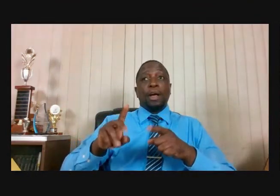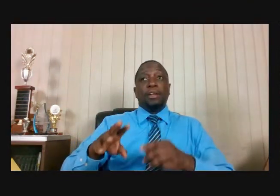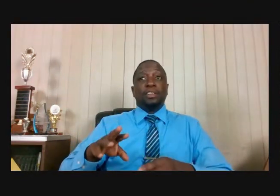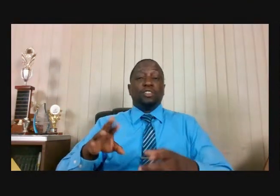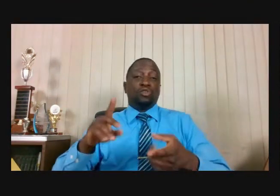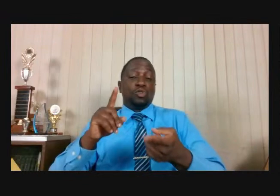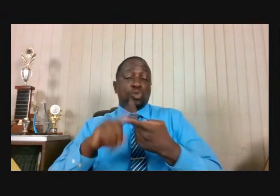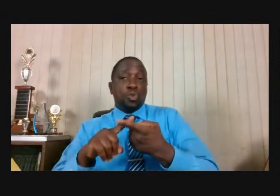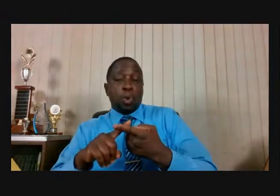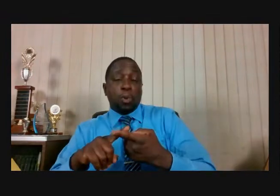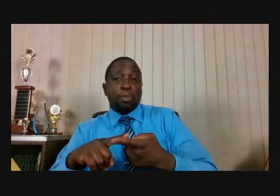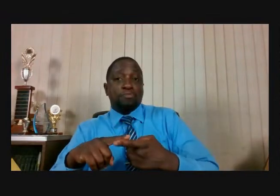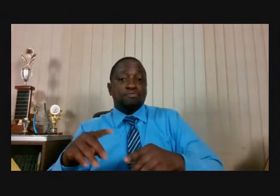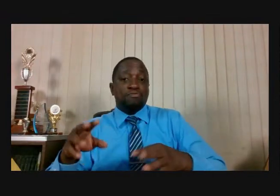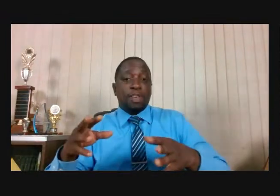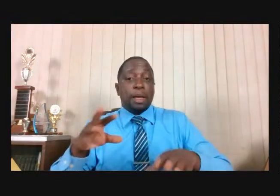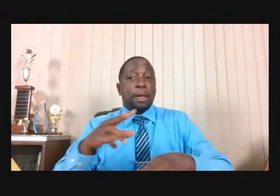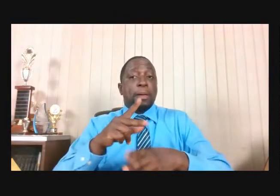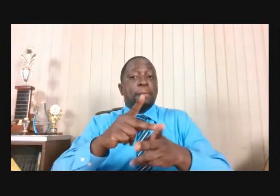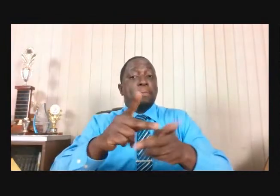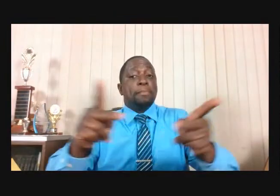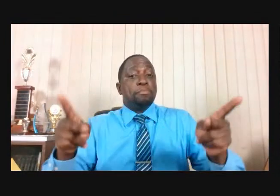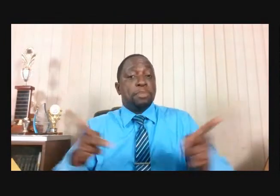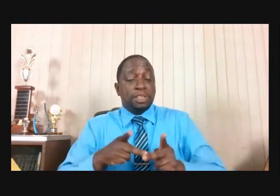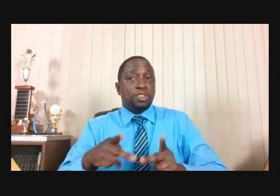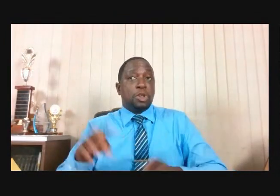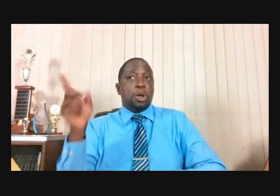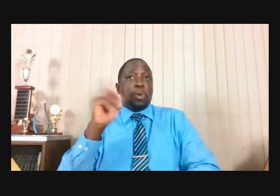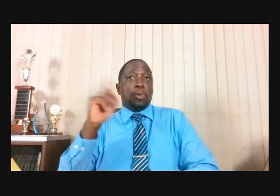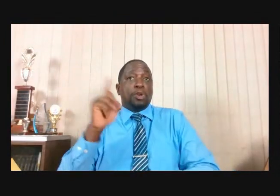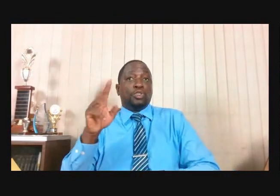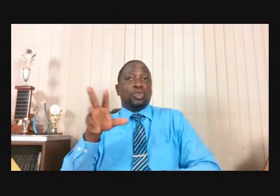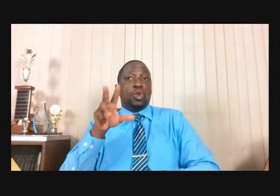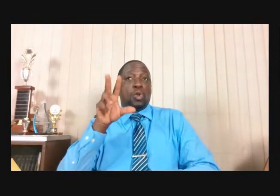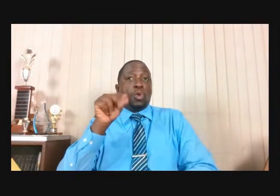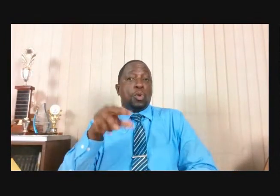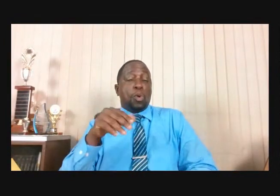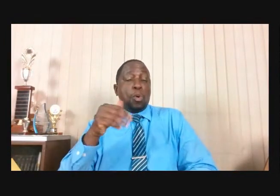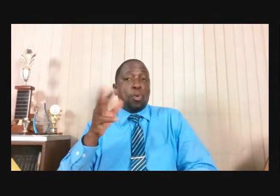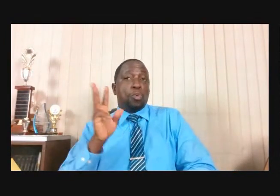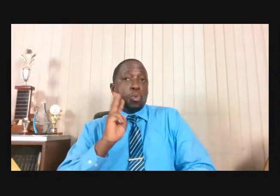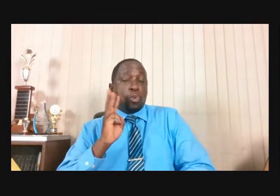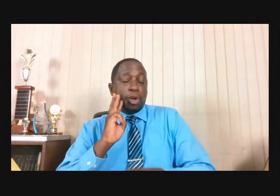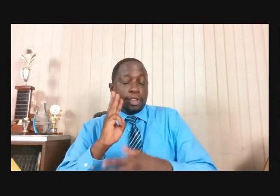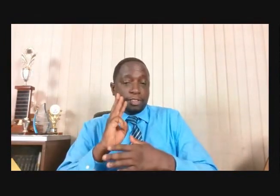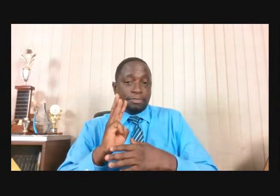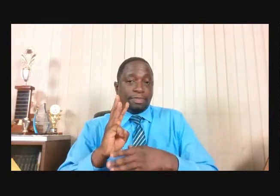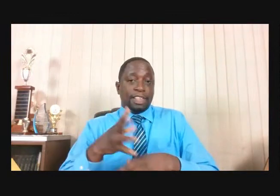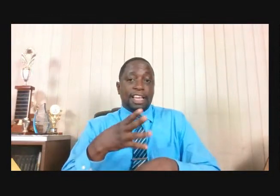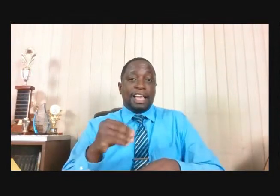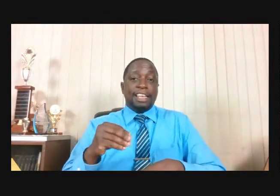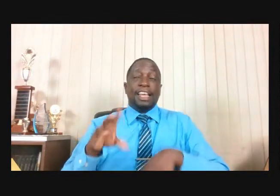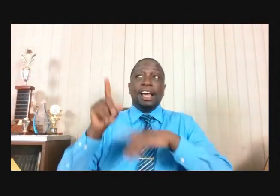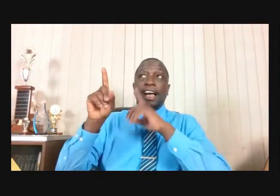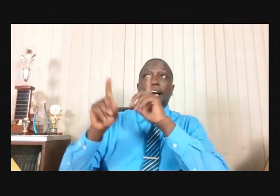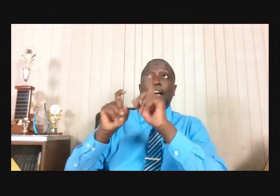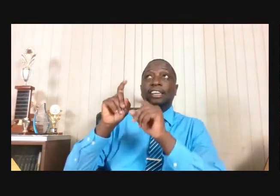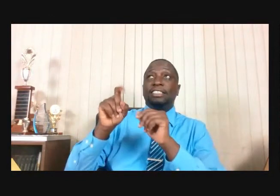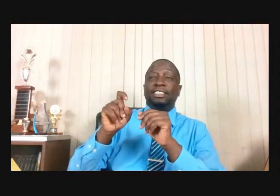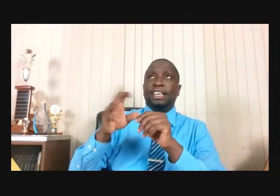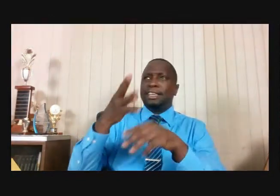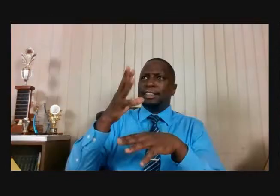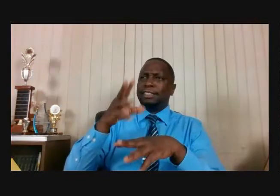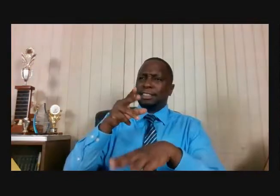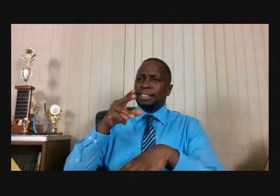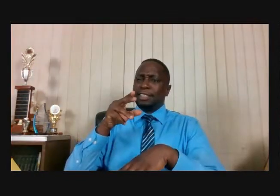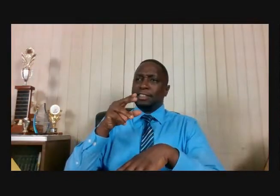And Came And Sat Down Under A Juniper Tree And He Requested For Himself That He